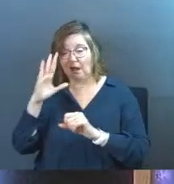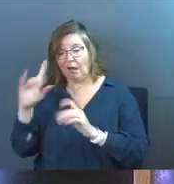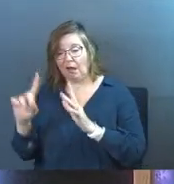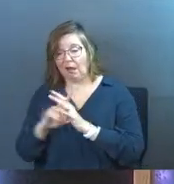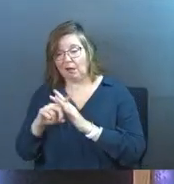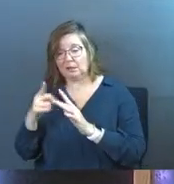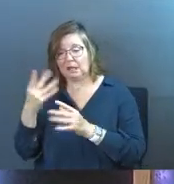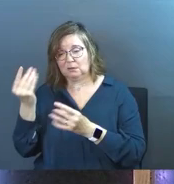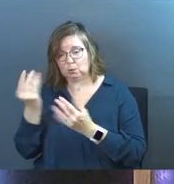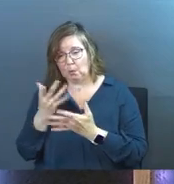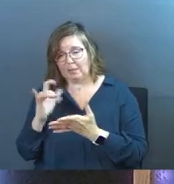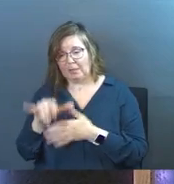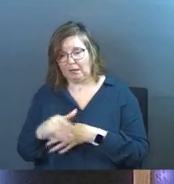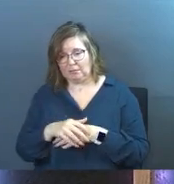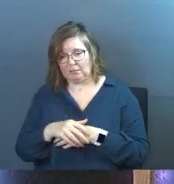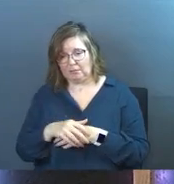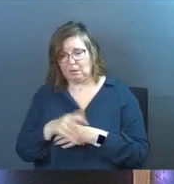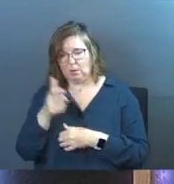this time?